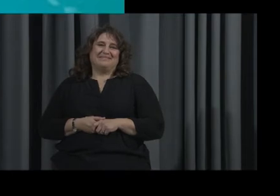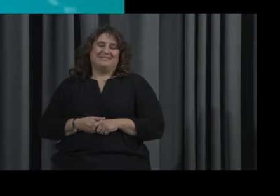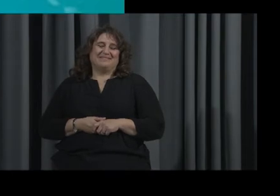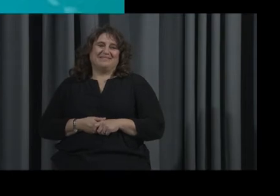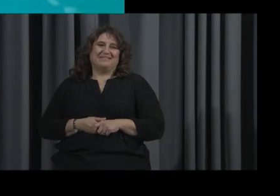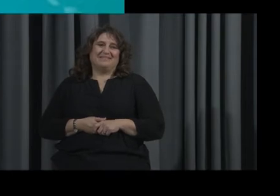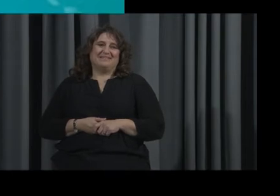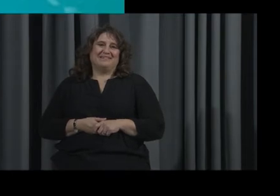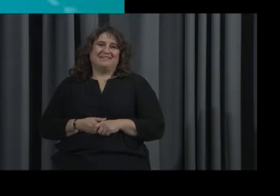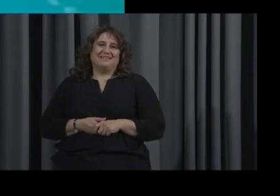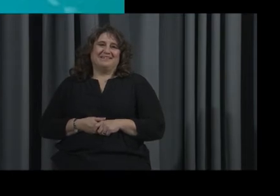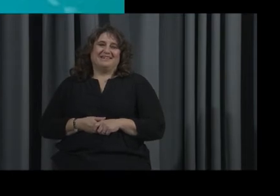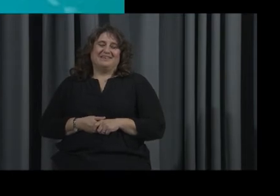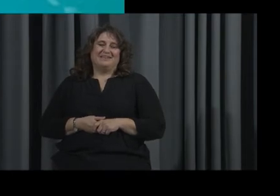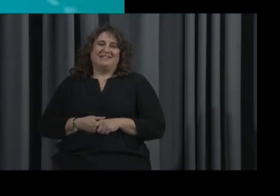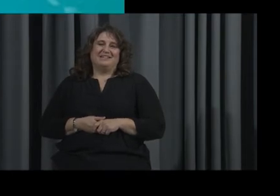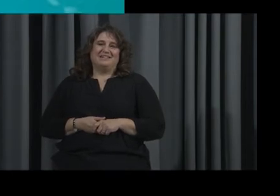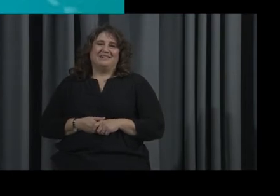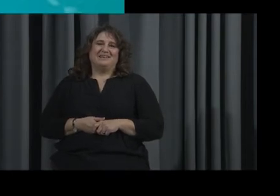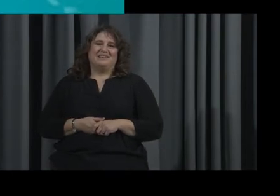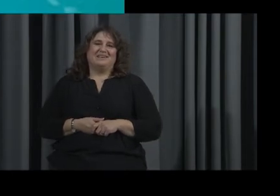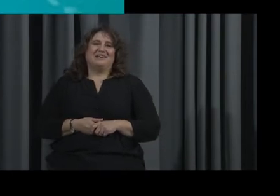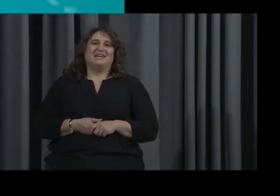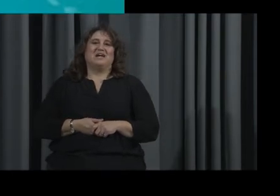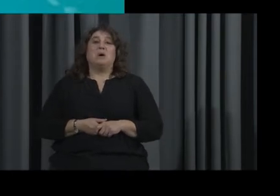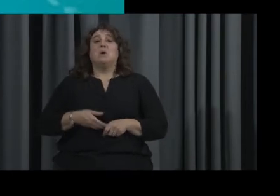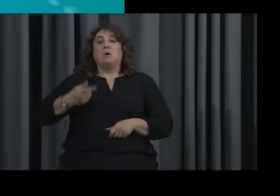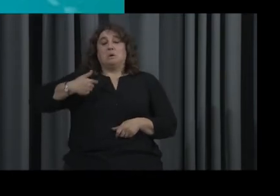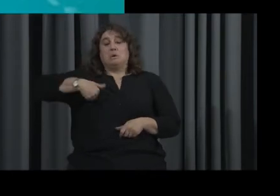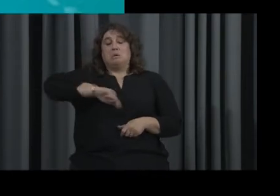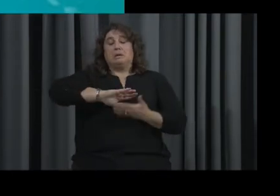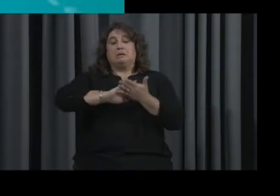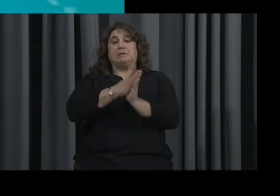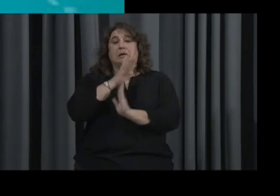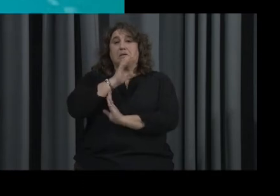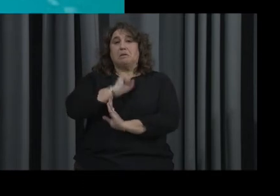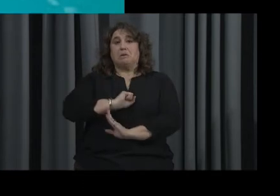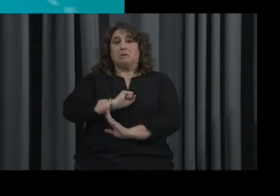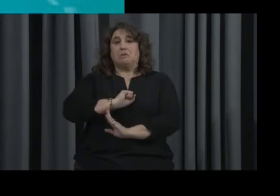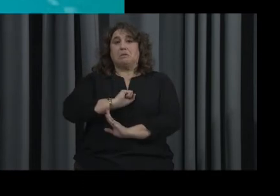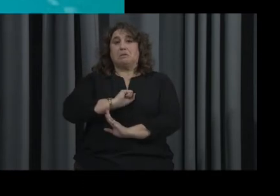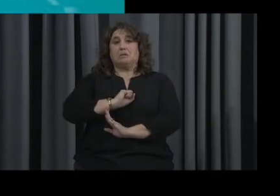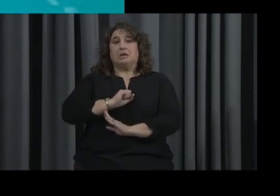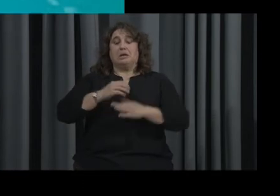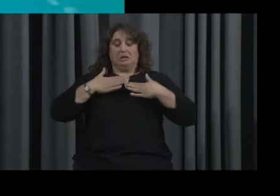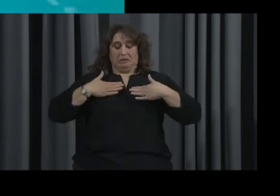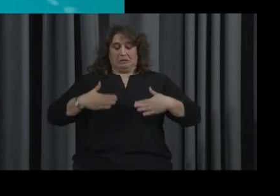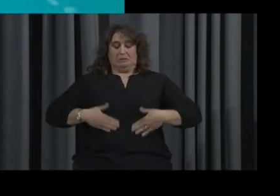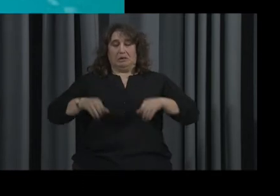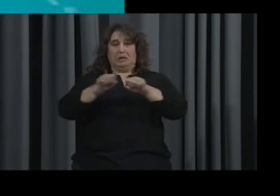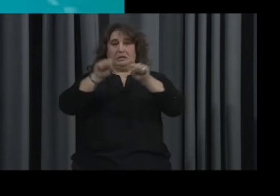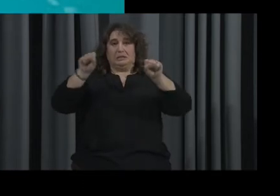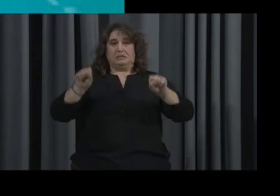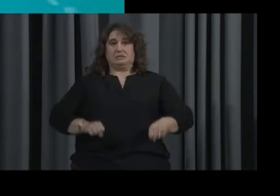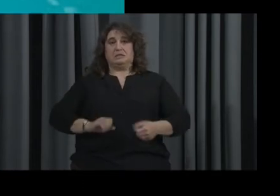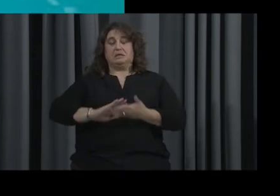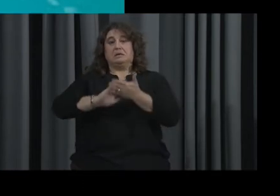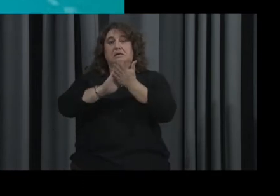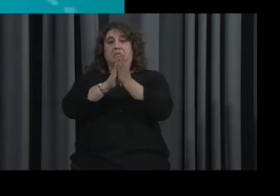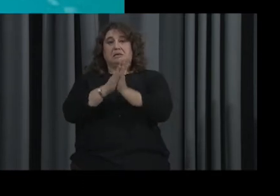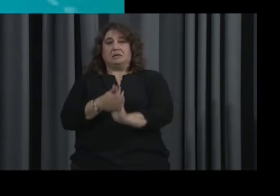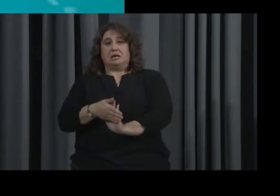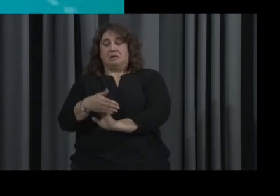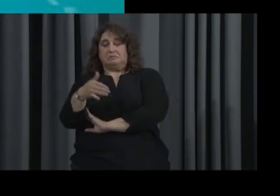Okay. As we age, this body organ or system appears duller and may become yellowed or opaque.